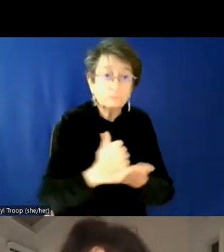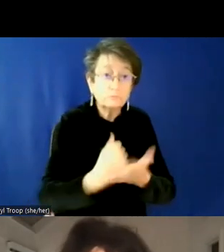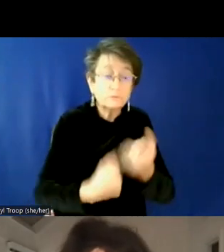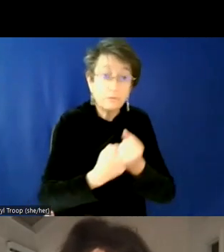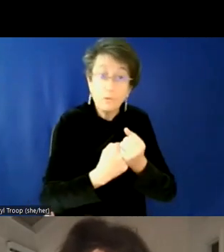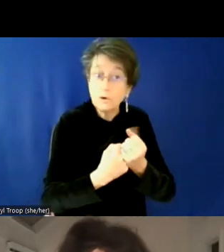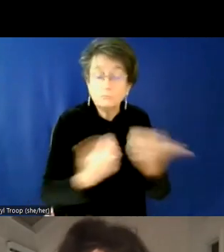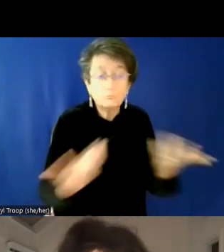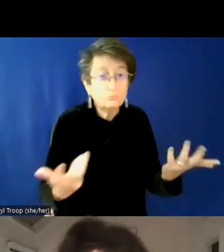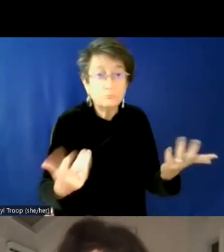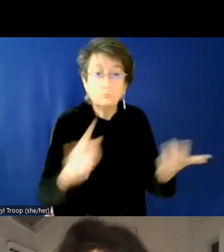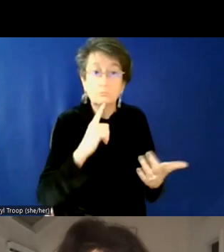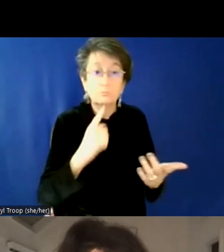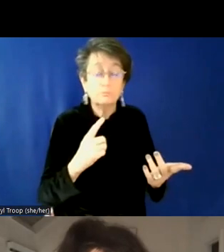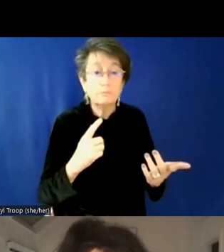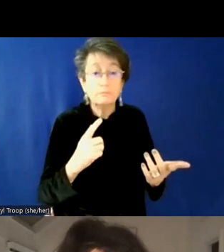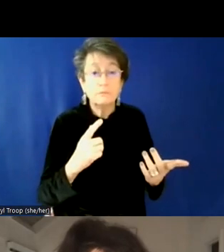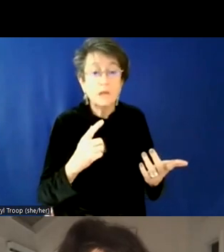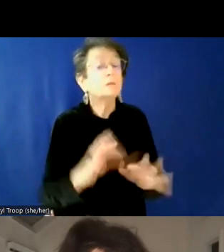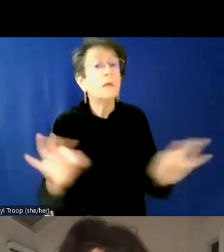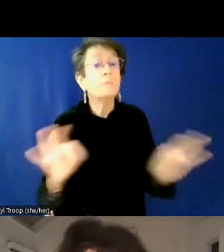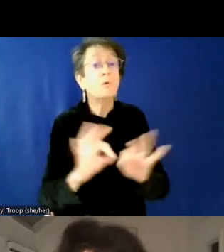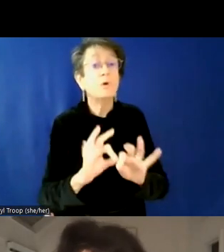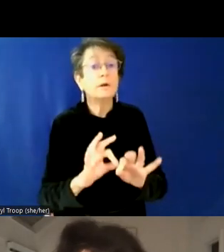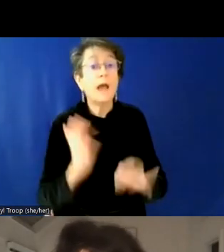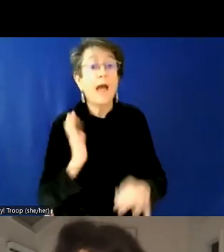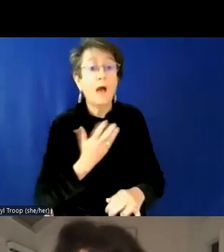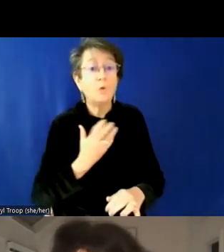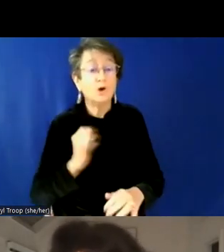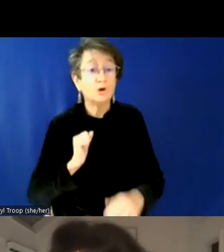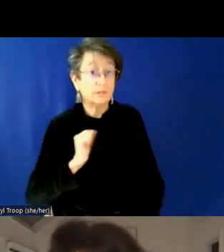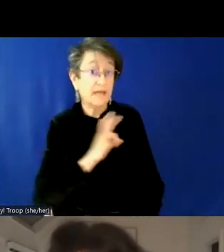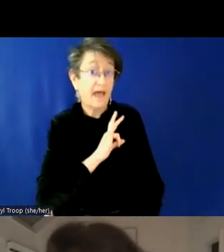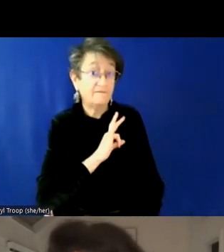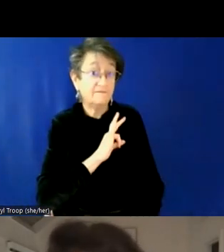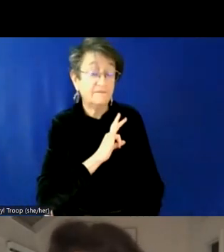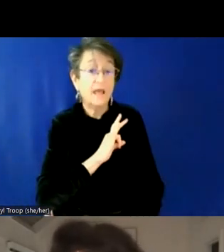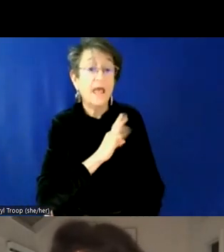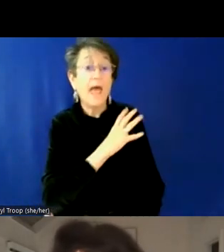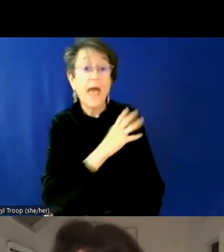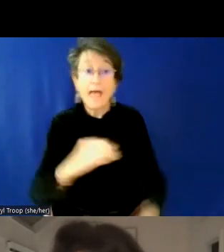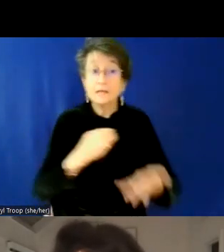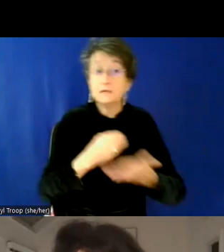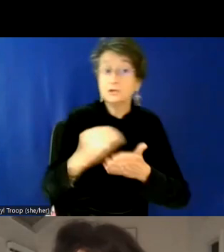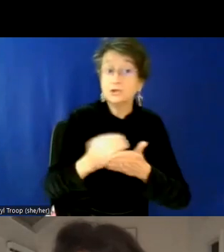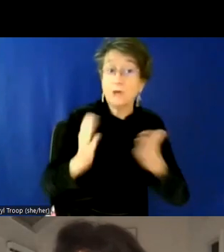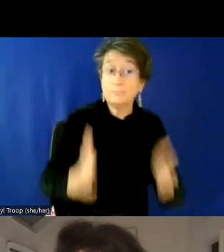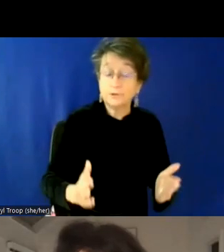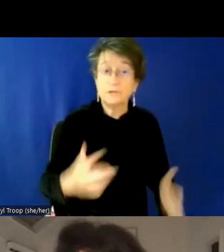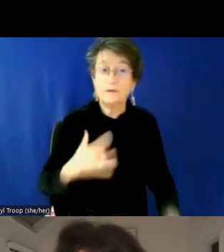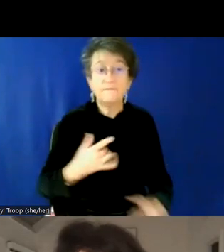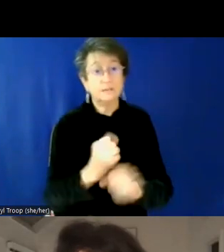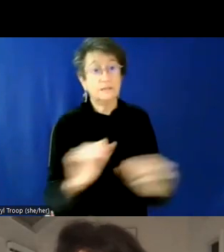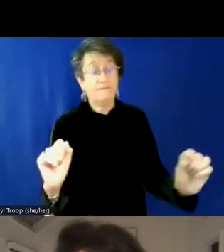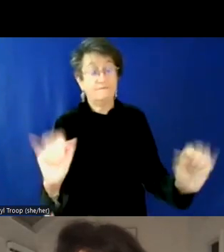you know, it's very important that, that our associates and our shoppers, you know, feel safe